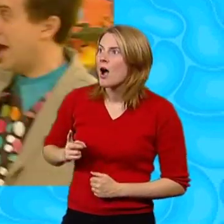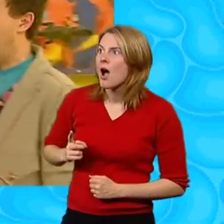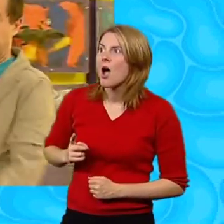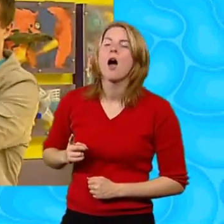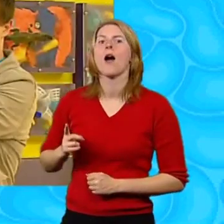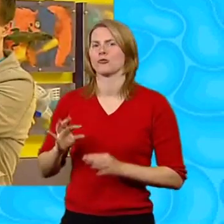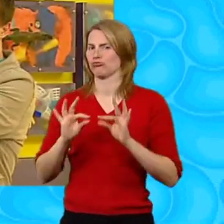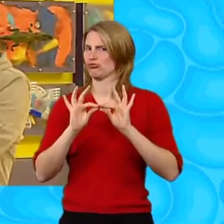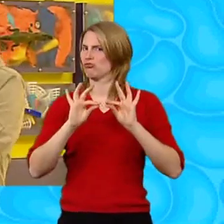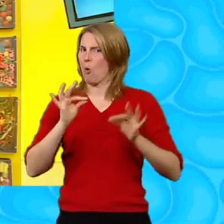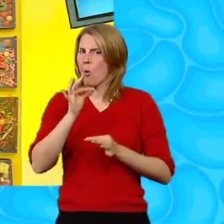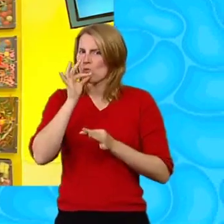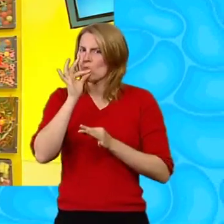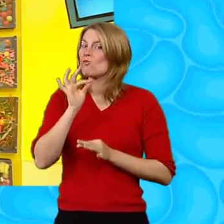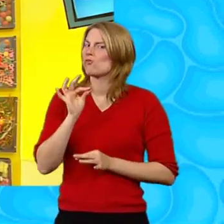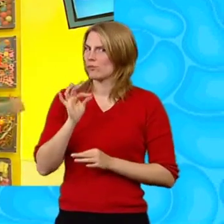A straw